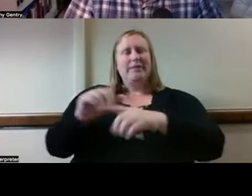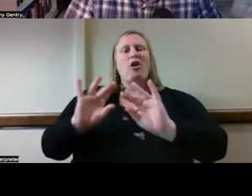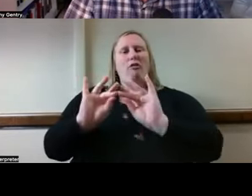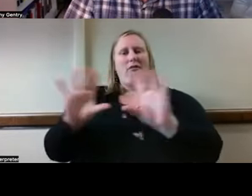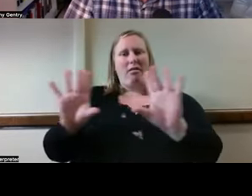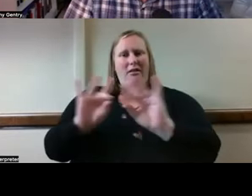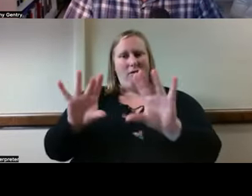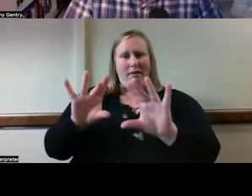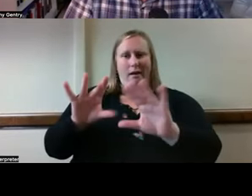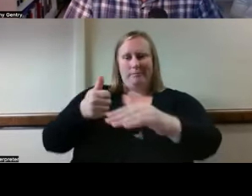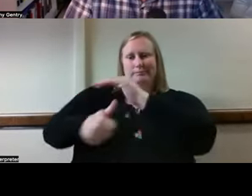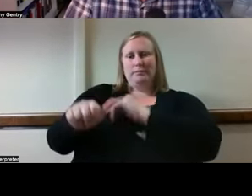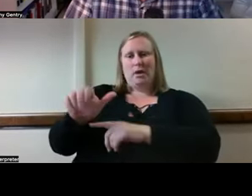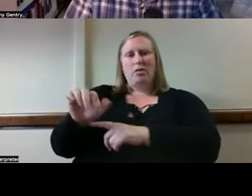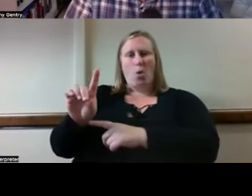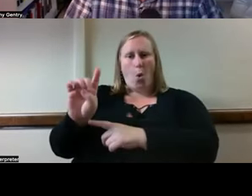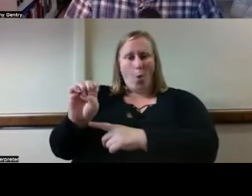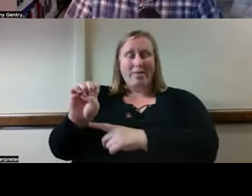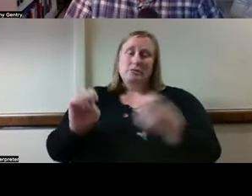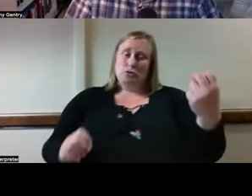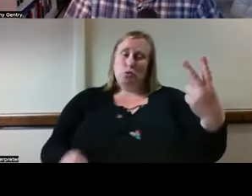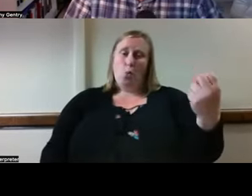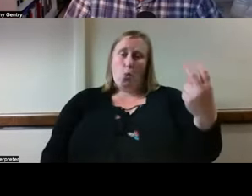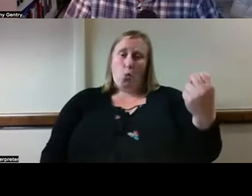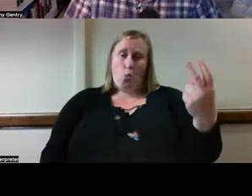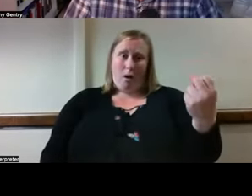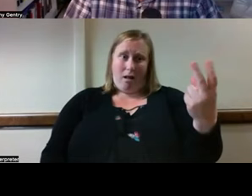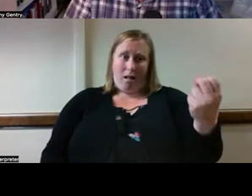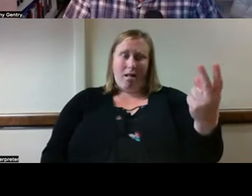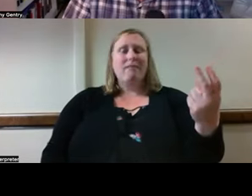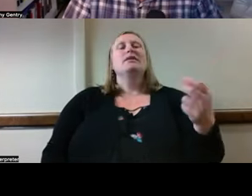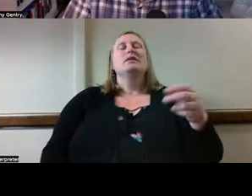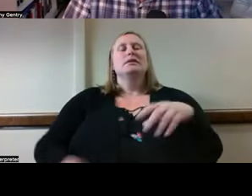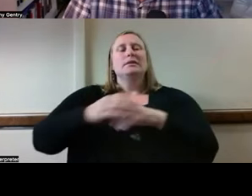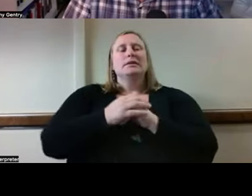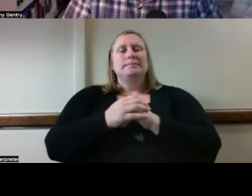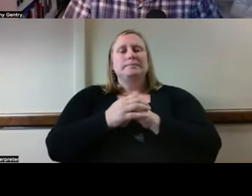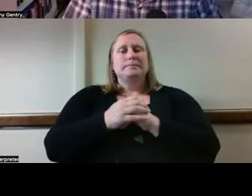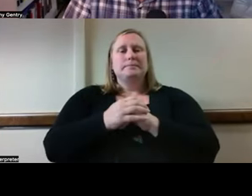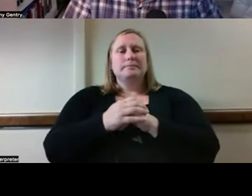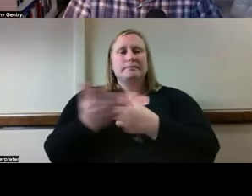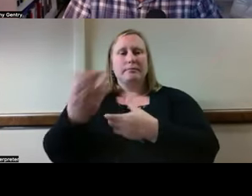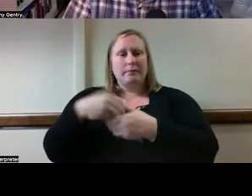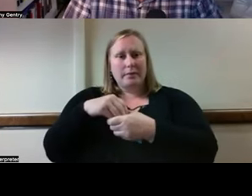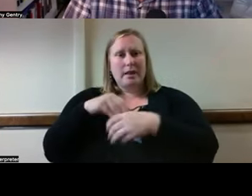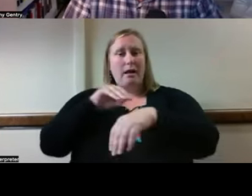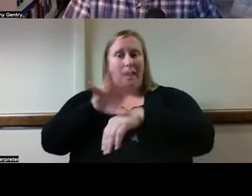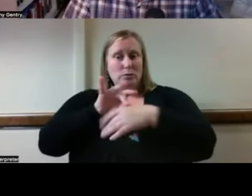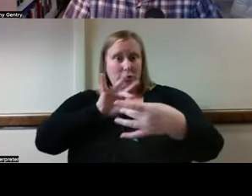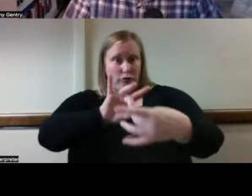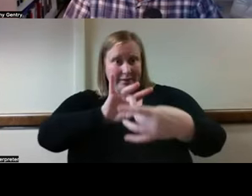in the code. I'm just going to there are 12 of them followed by the CRC involving the counseling relationship,